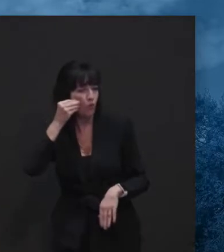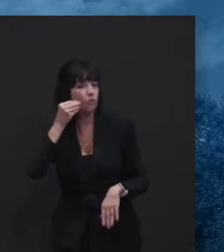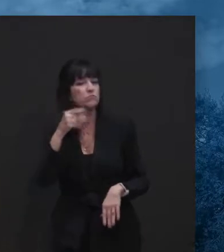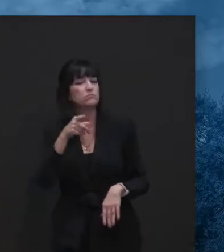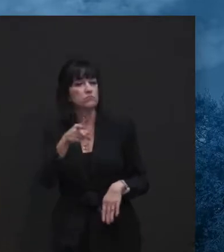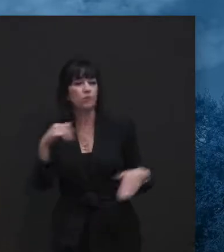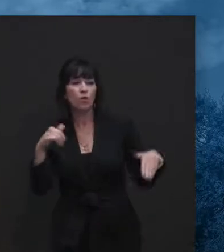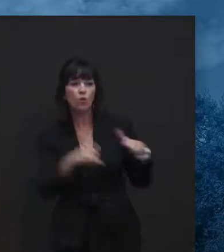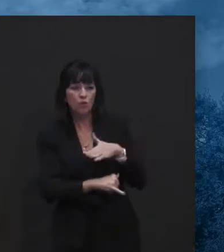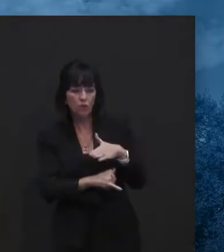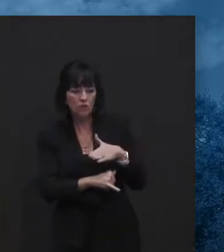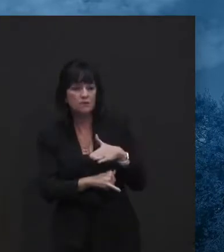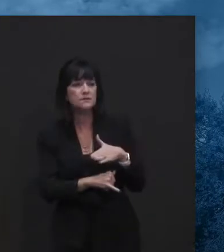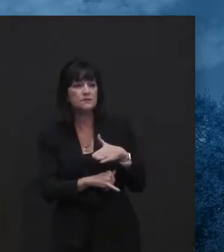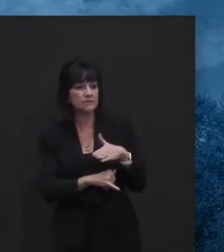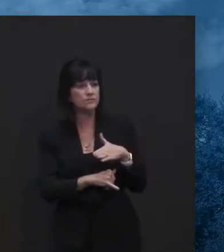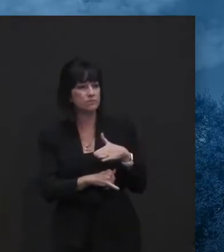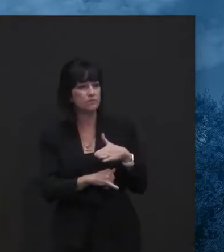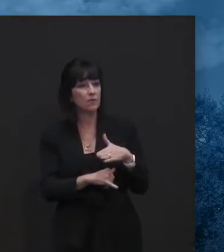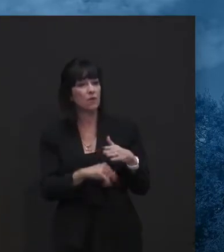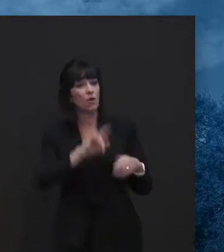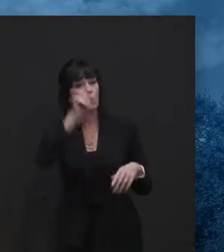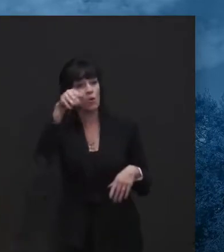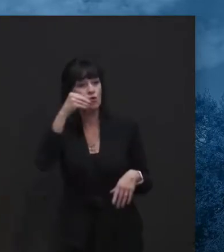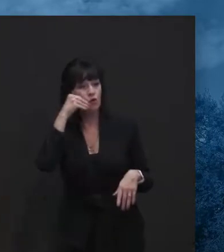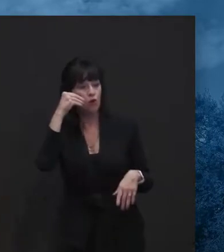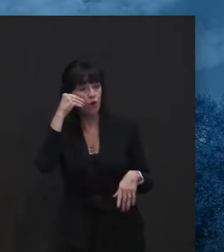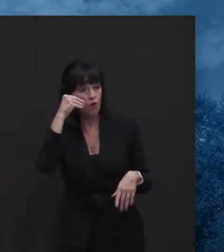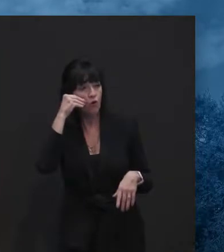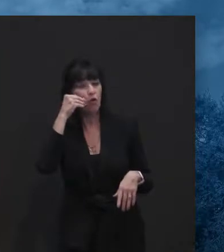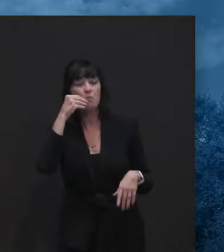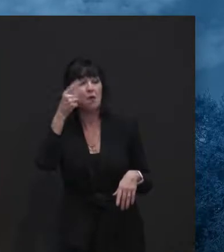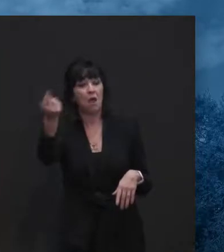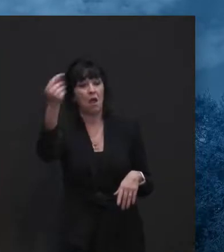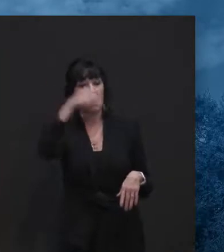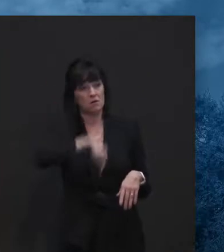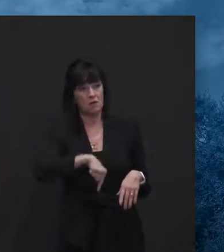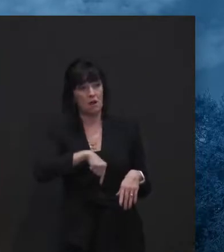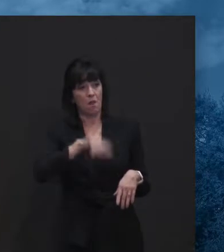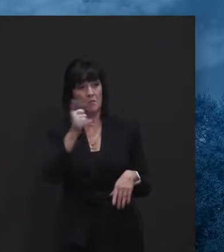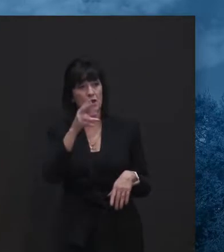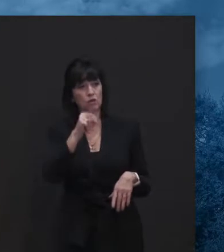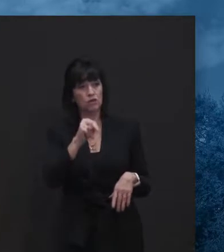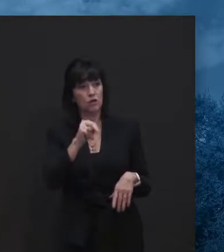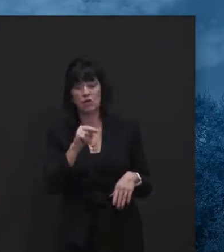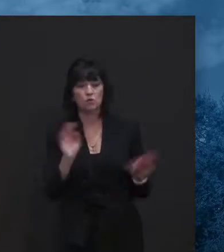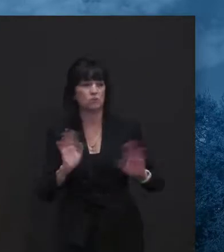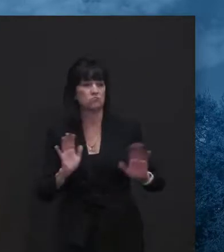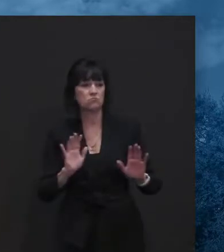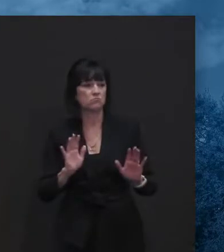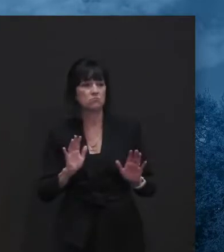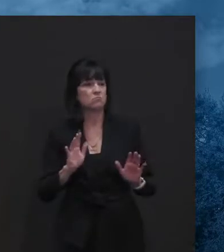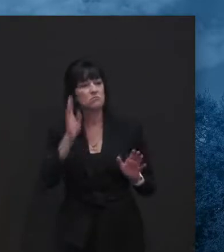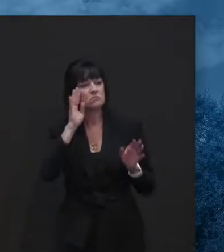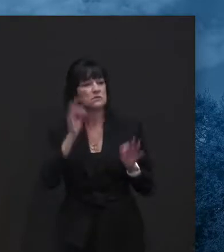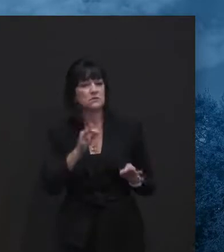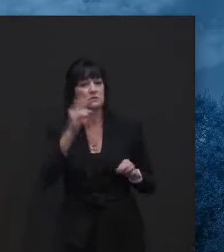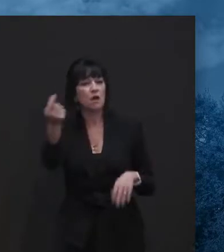this, and then not returning until spring semester, which is the case here, I think, in every, in every instance.